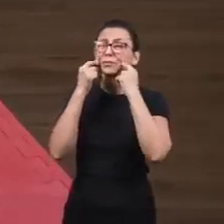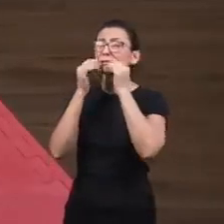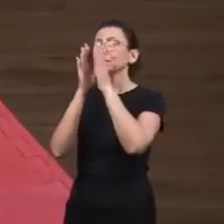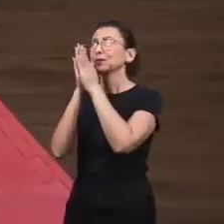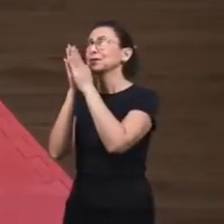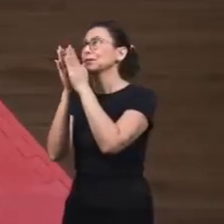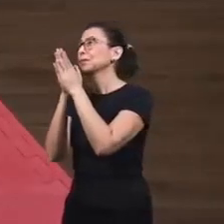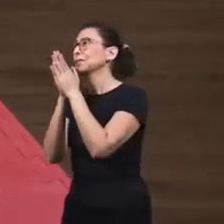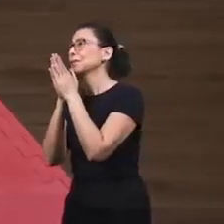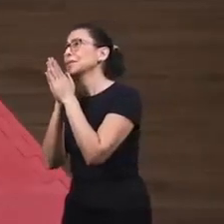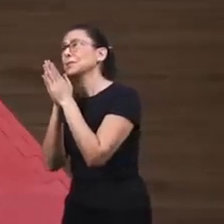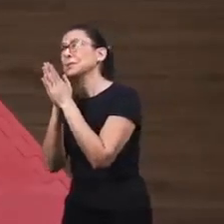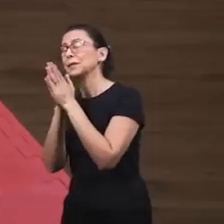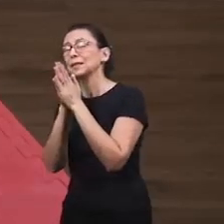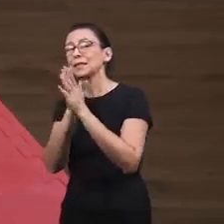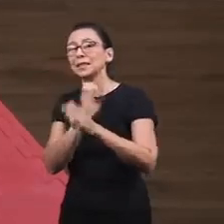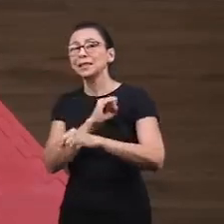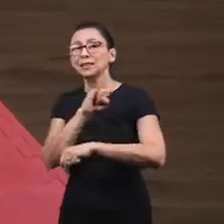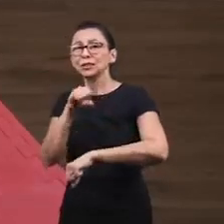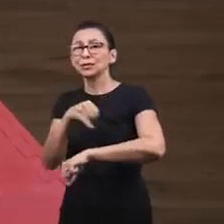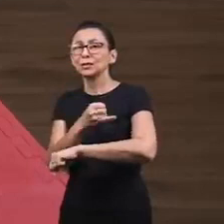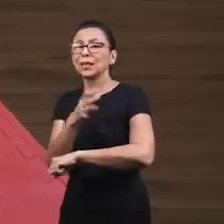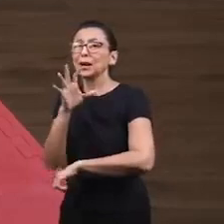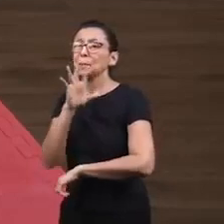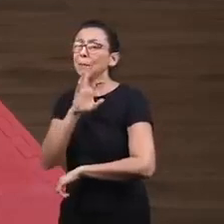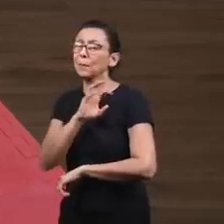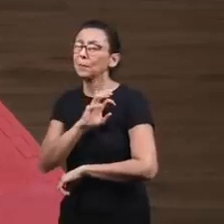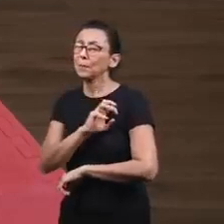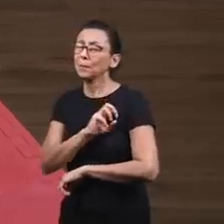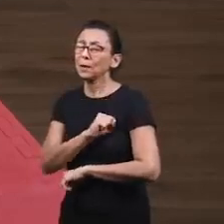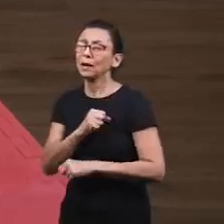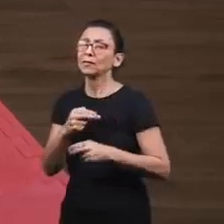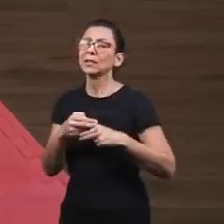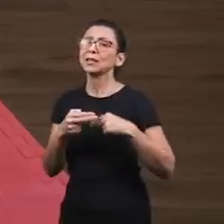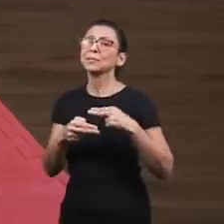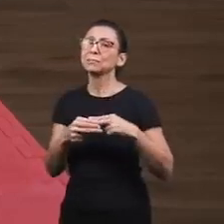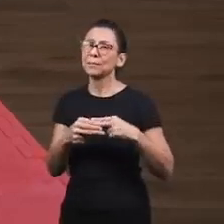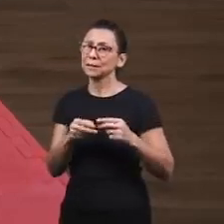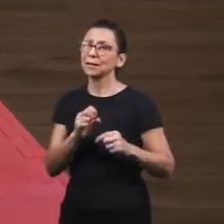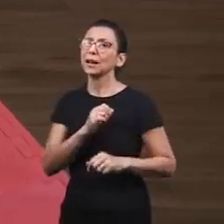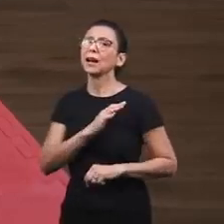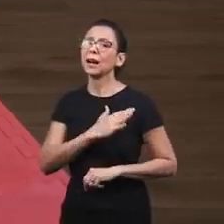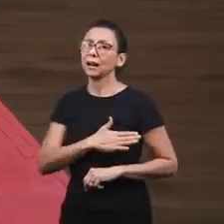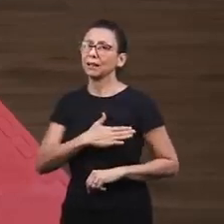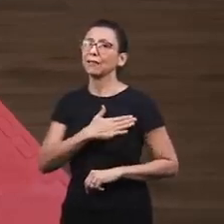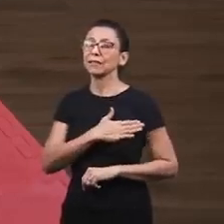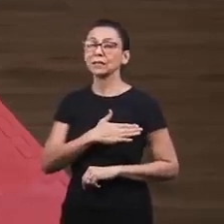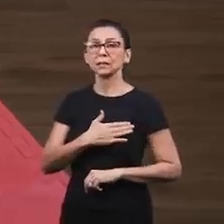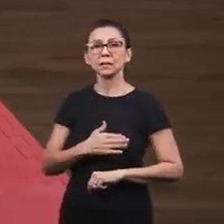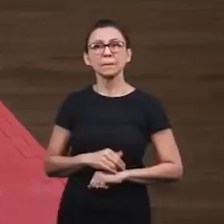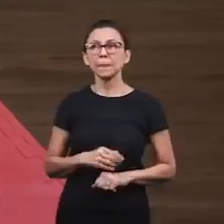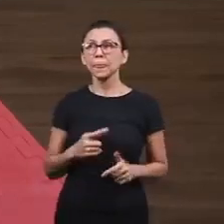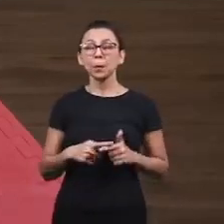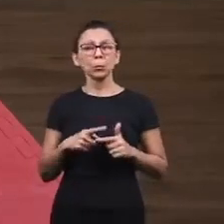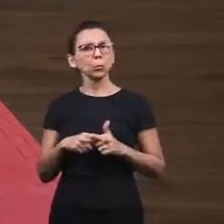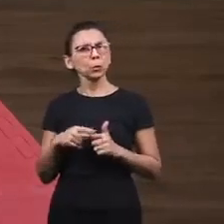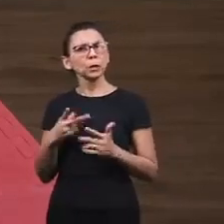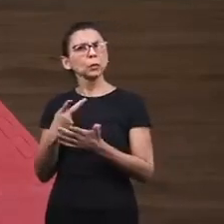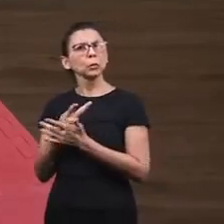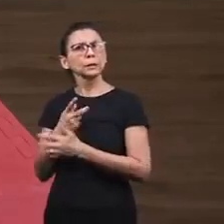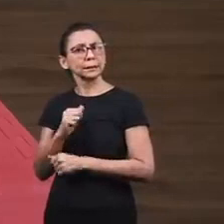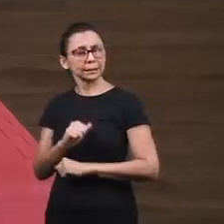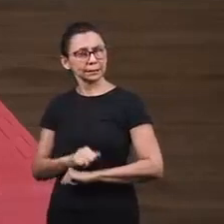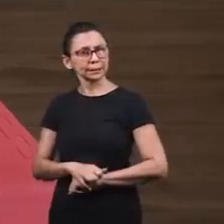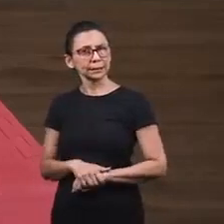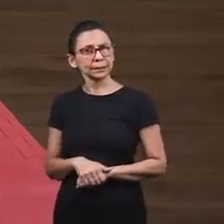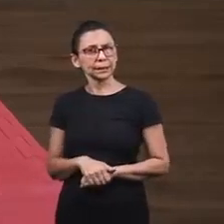he prayed to the Lord, because he loved Jerusalem. But why did all this happen to this city? Because